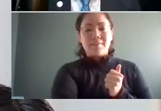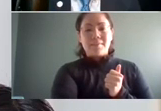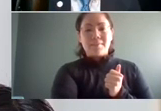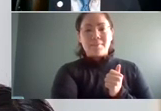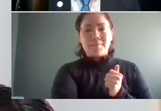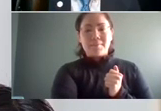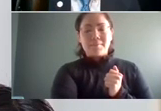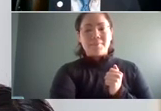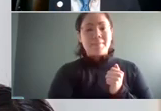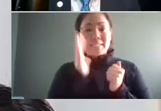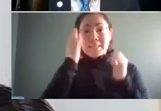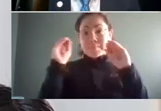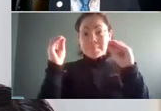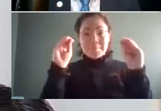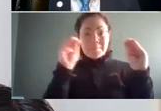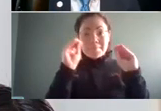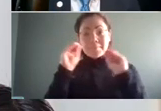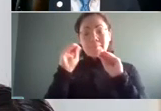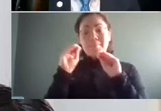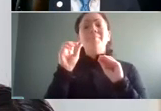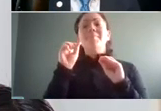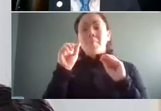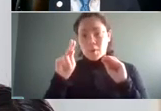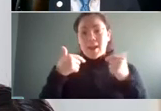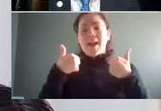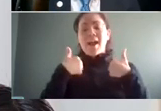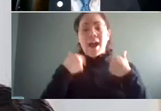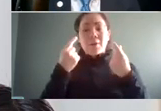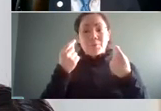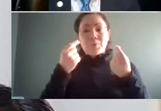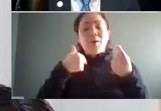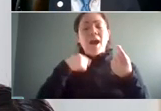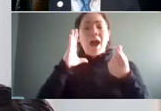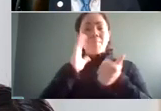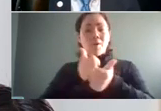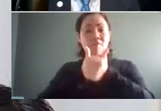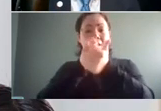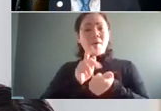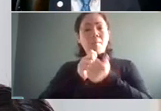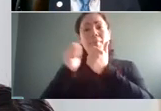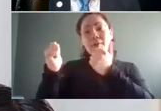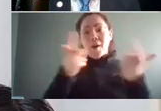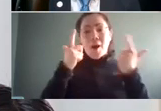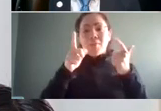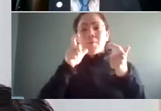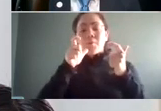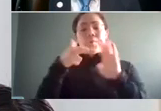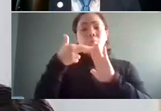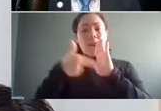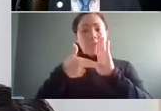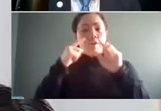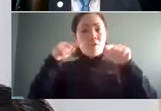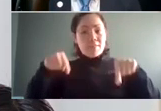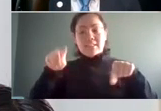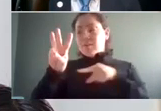looks like we don't have any submitted what i'm going to do is i'm going to follow up with everyone who has registered for the